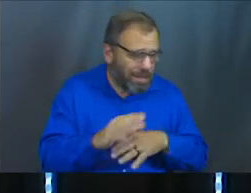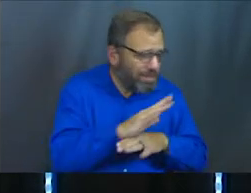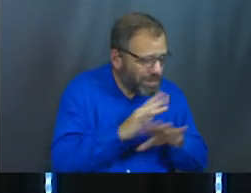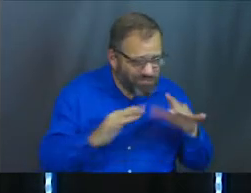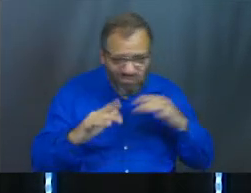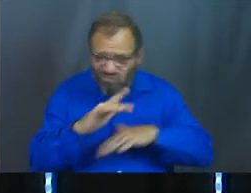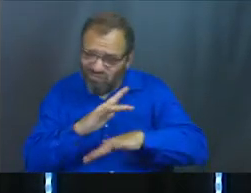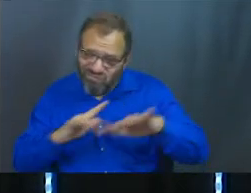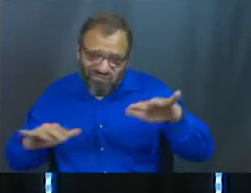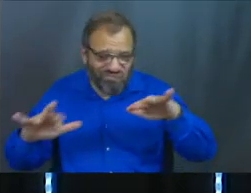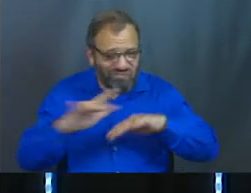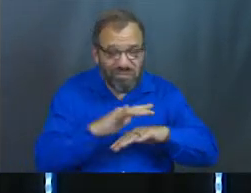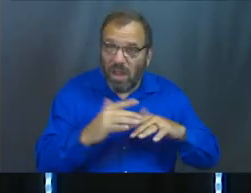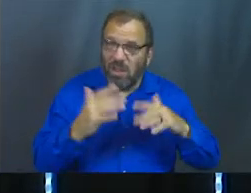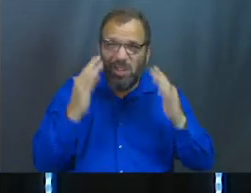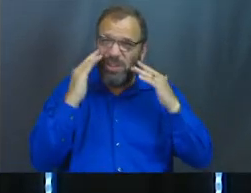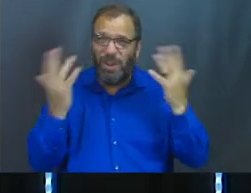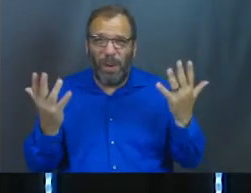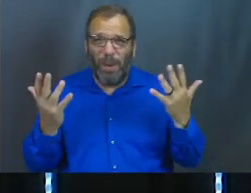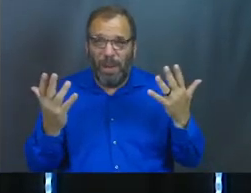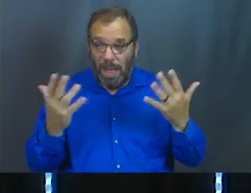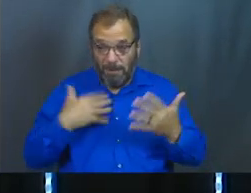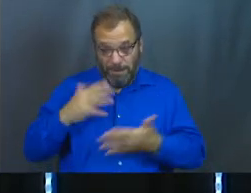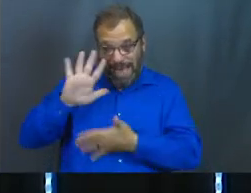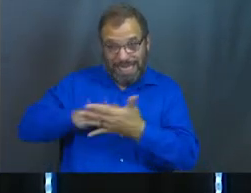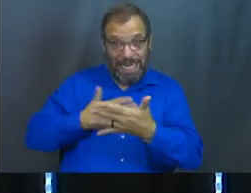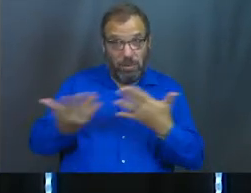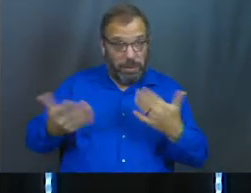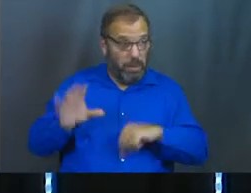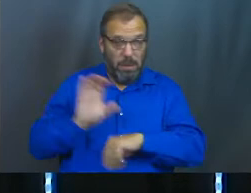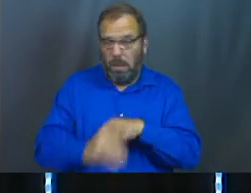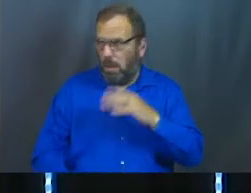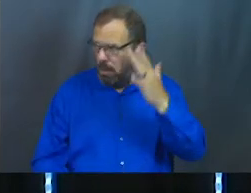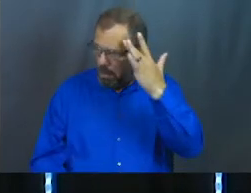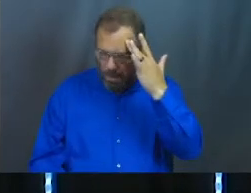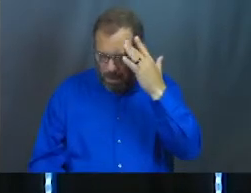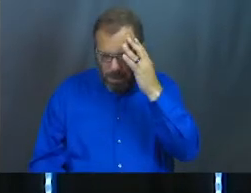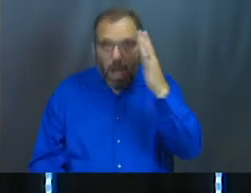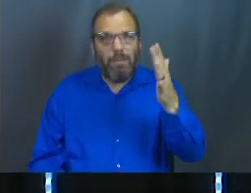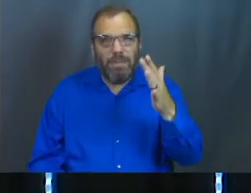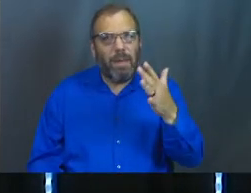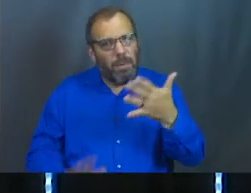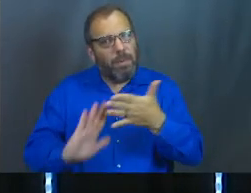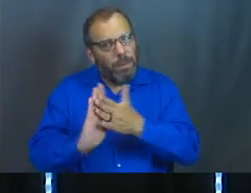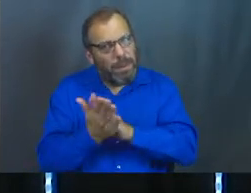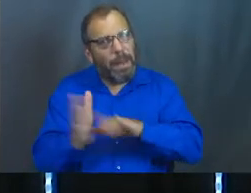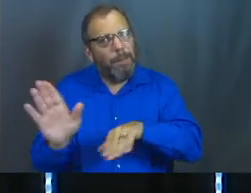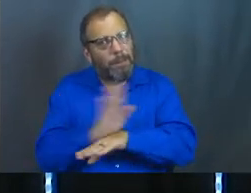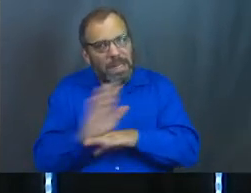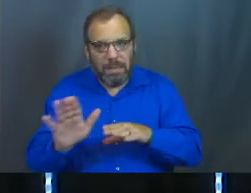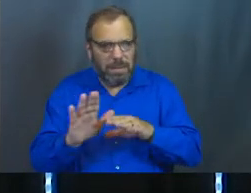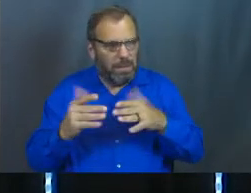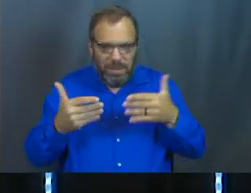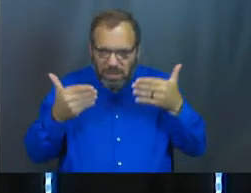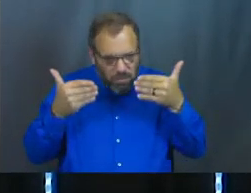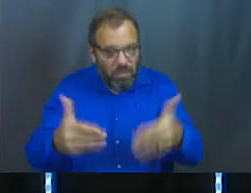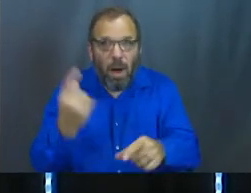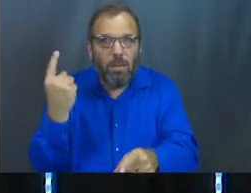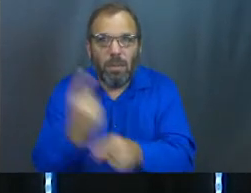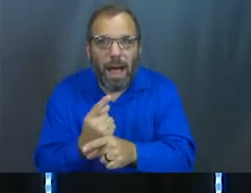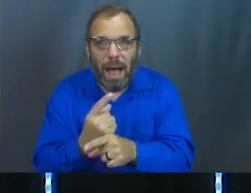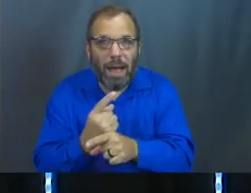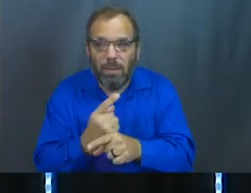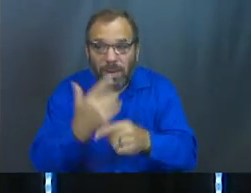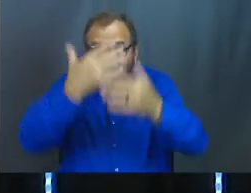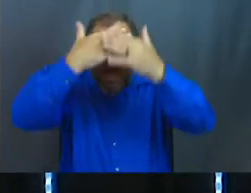busy, you know, and life happened. You should see our schedule, you know. It's just, you know, we get this, you know. We move on, right? Out